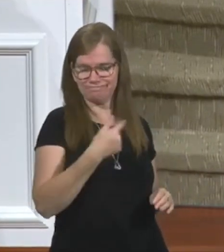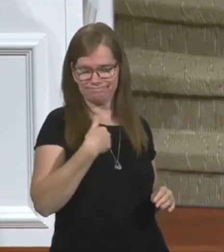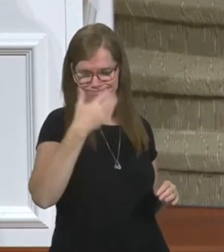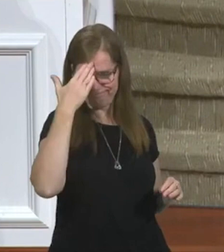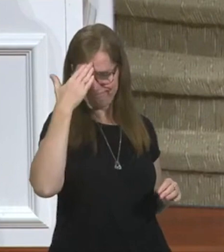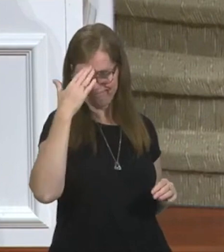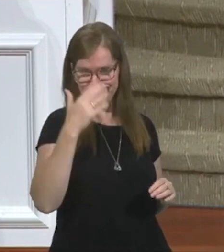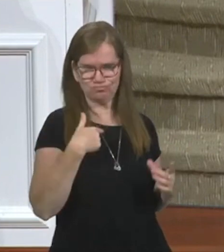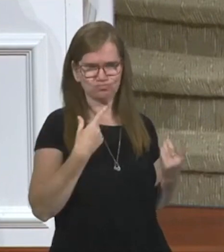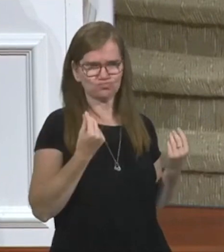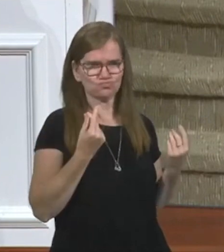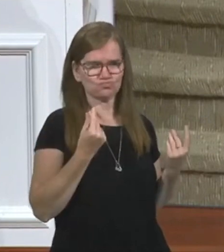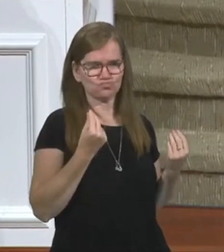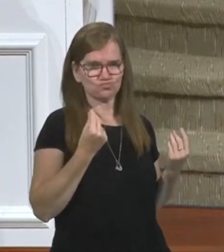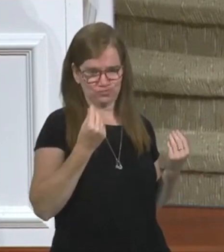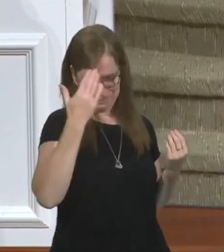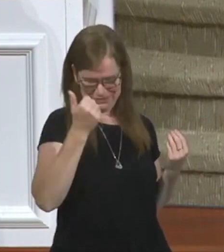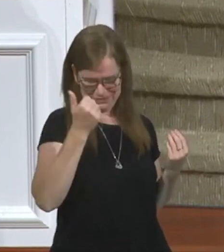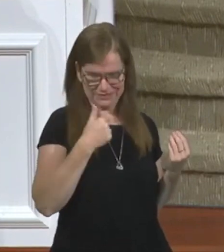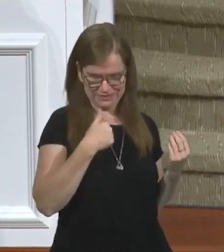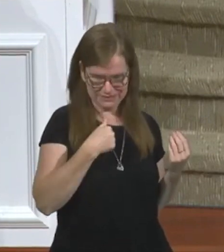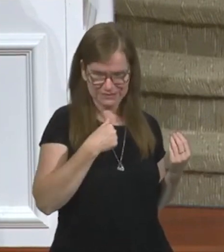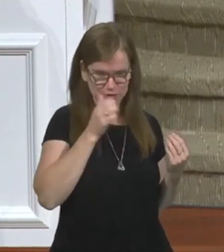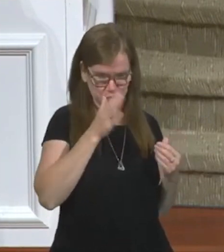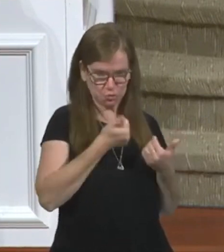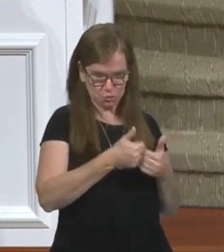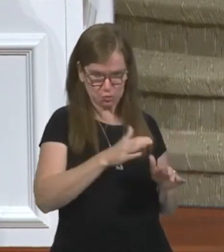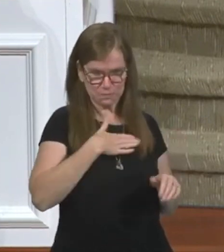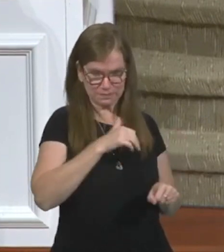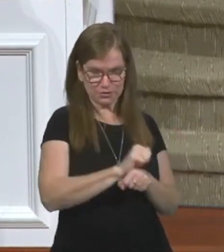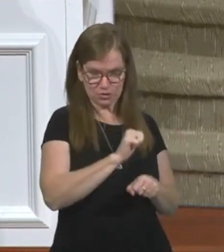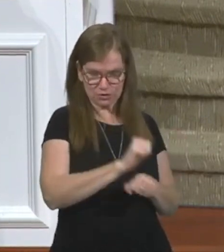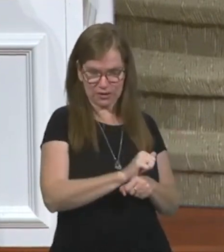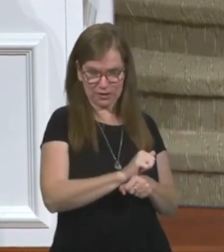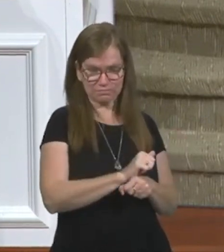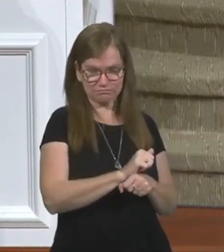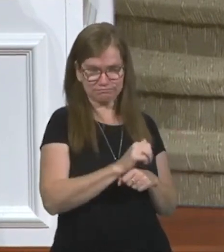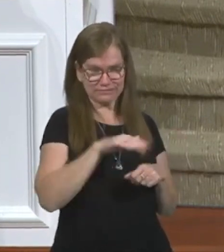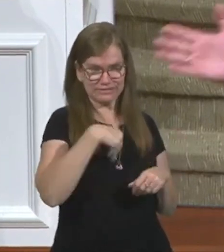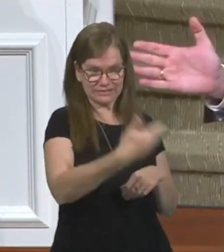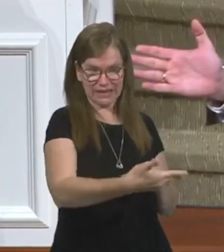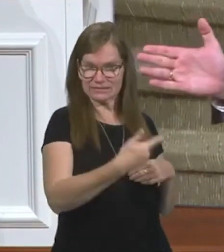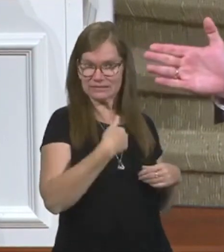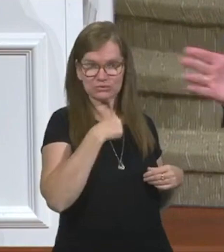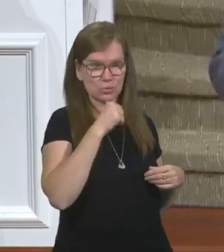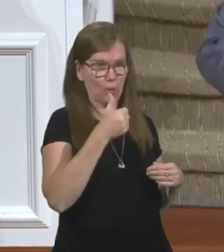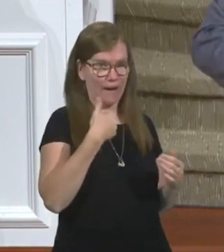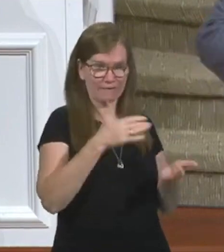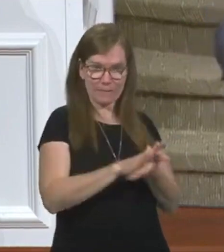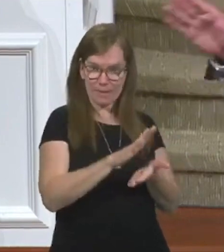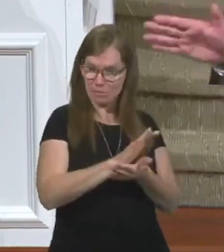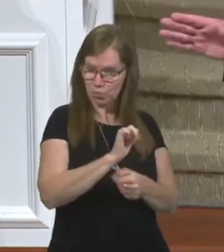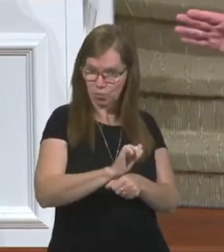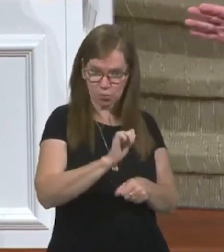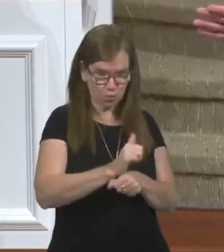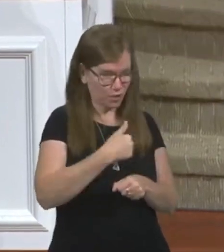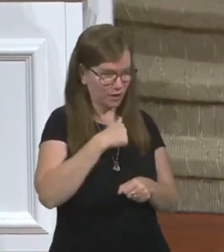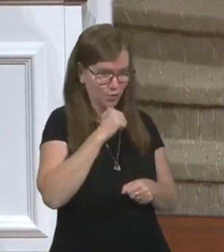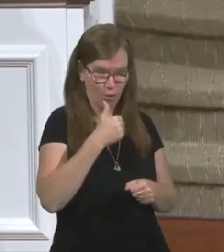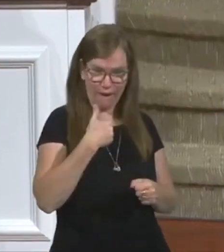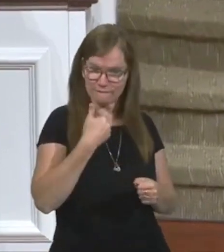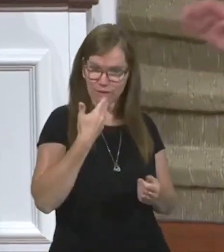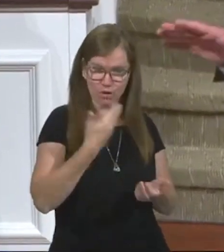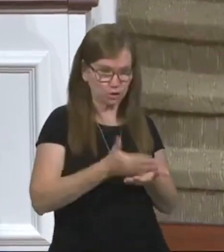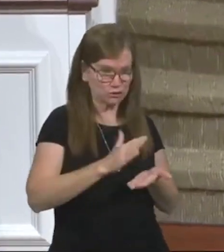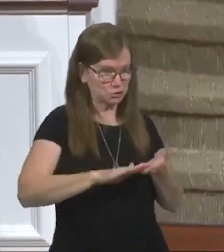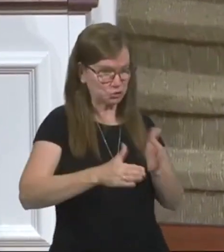am going to get fired. What am I going to do? Because I am going to lose my job when he talks to me again. I don't have the paperwork. I don't have a good excuse